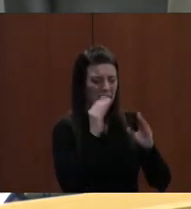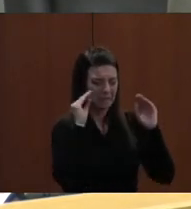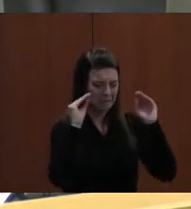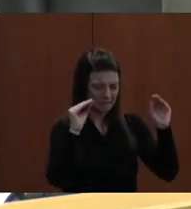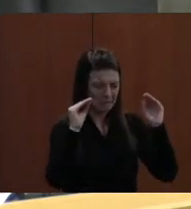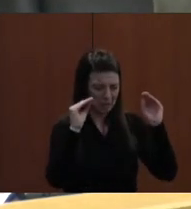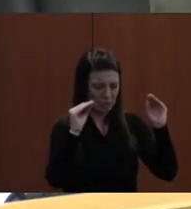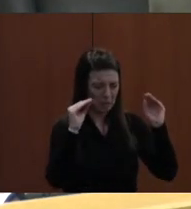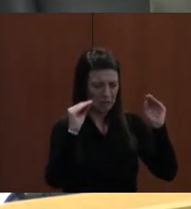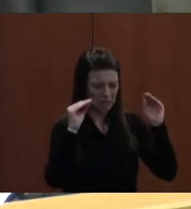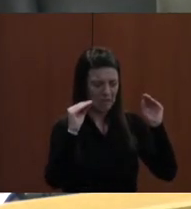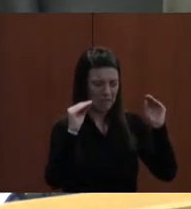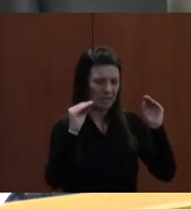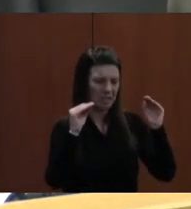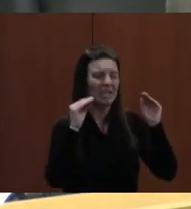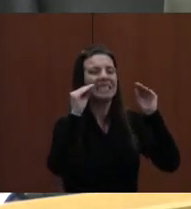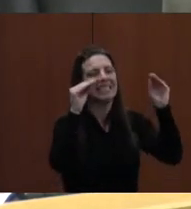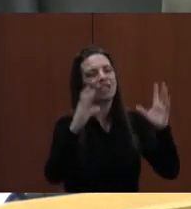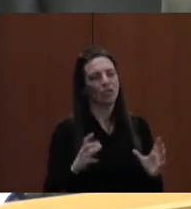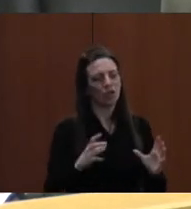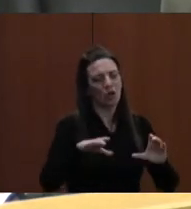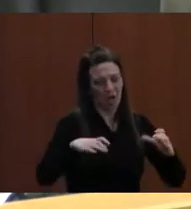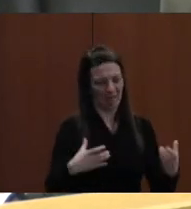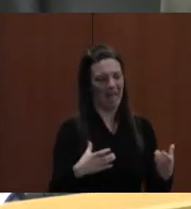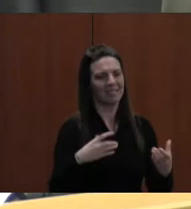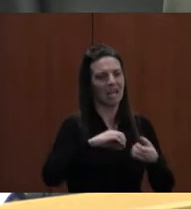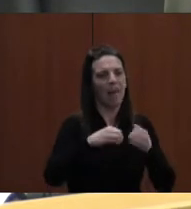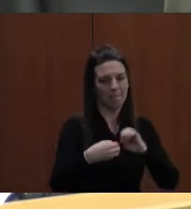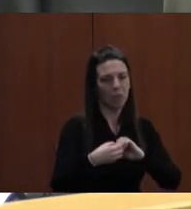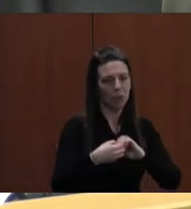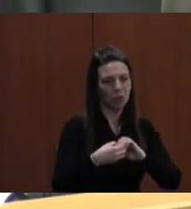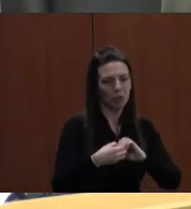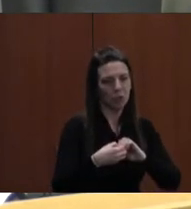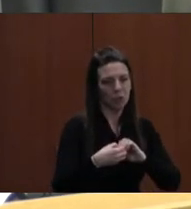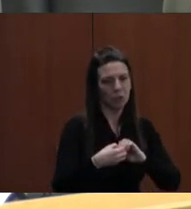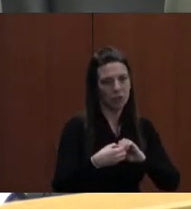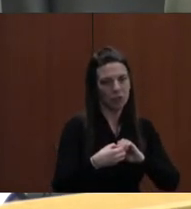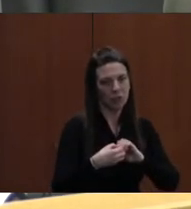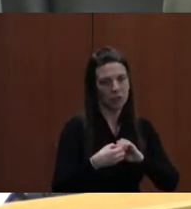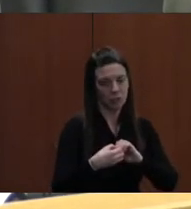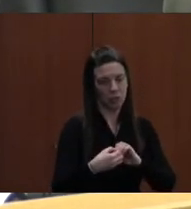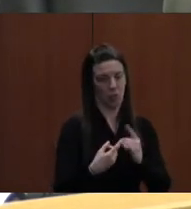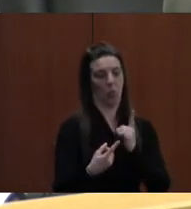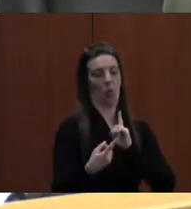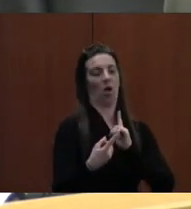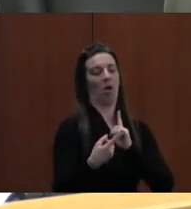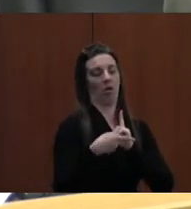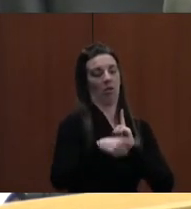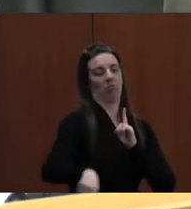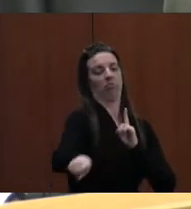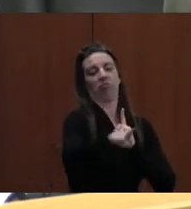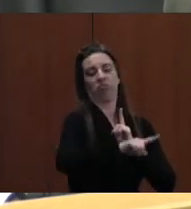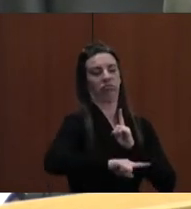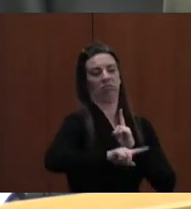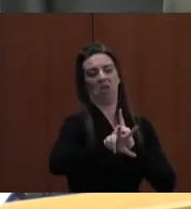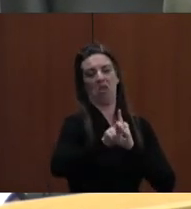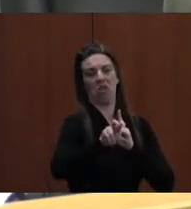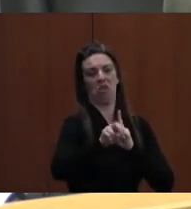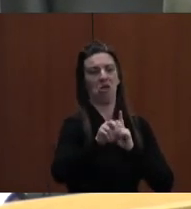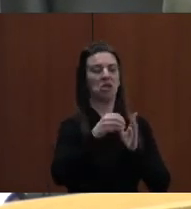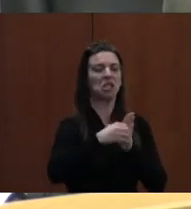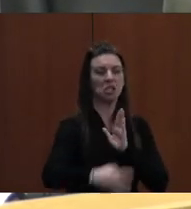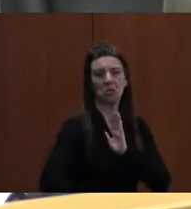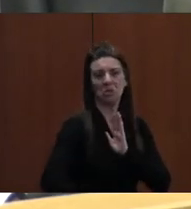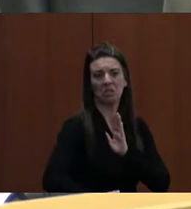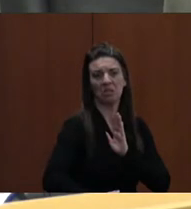class ratios. You know, we have a couple classes that I'm aware of that are approaching 30 or around 30 students.